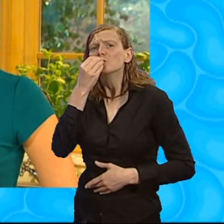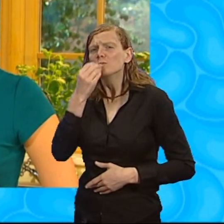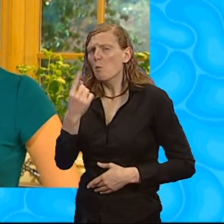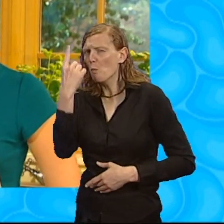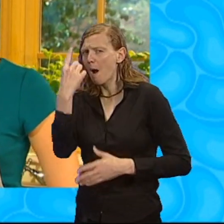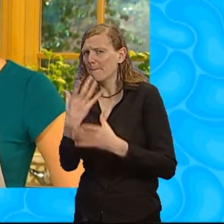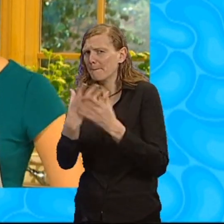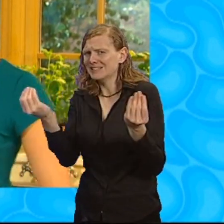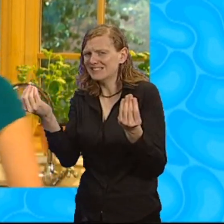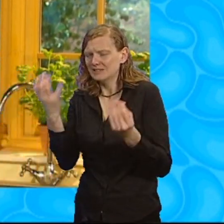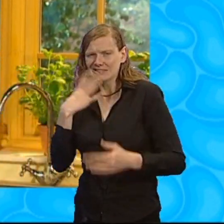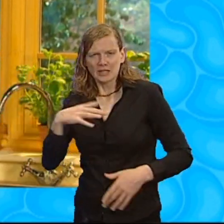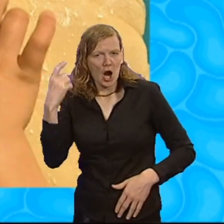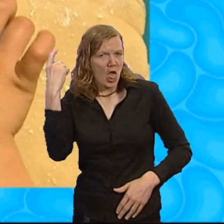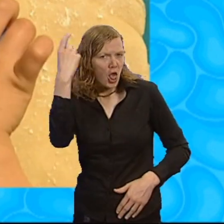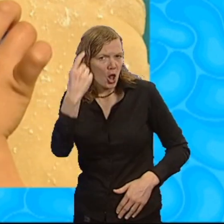going to be?